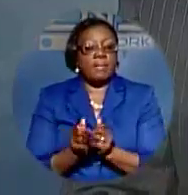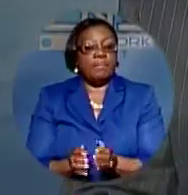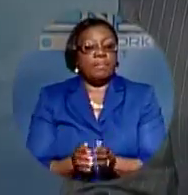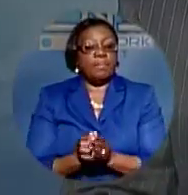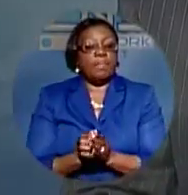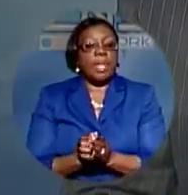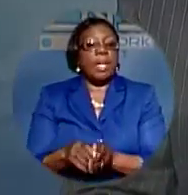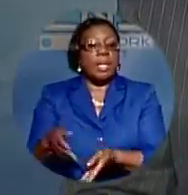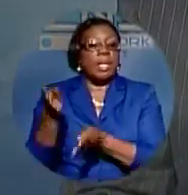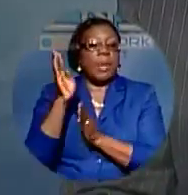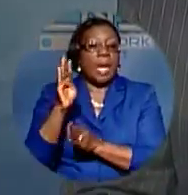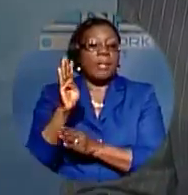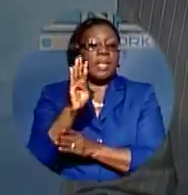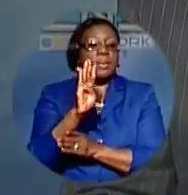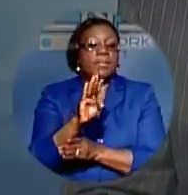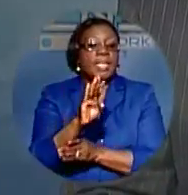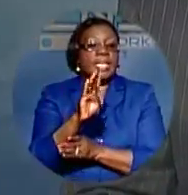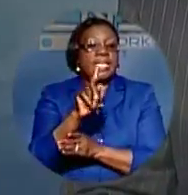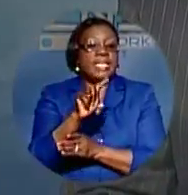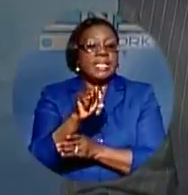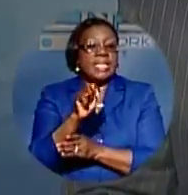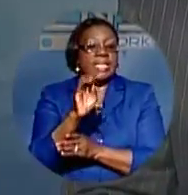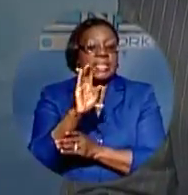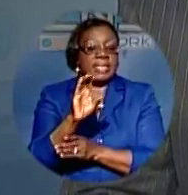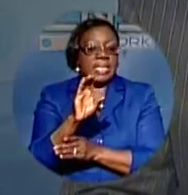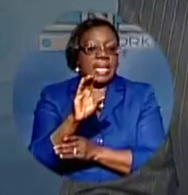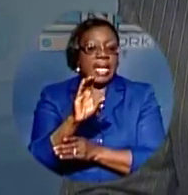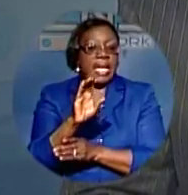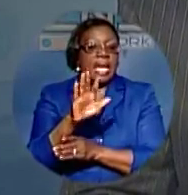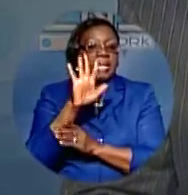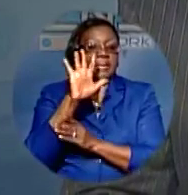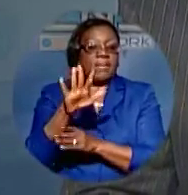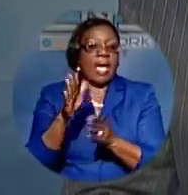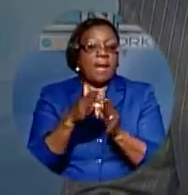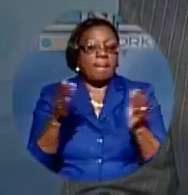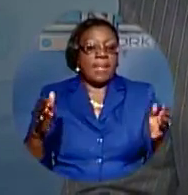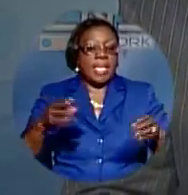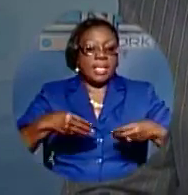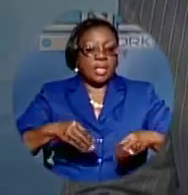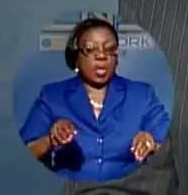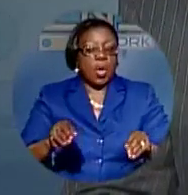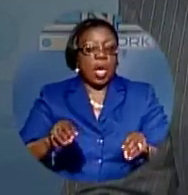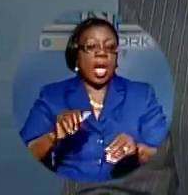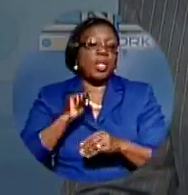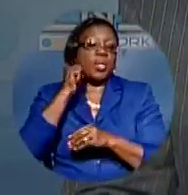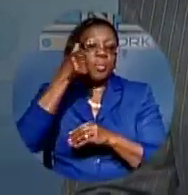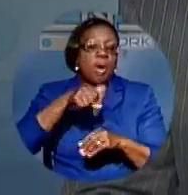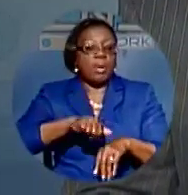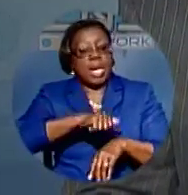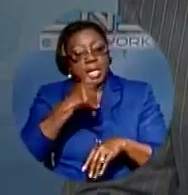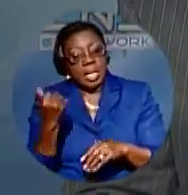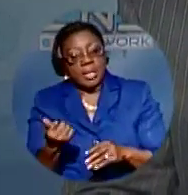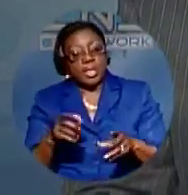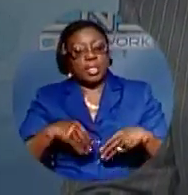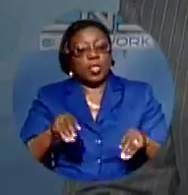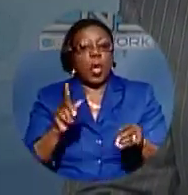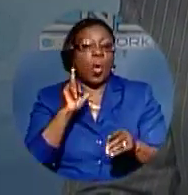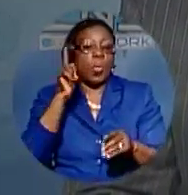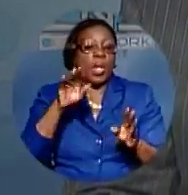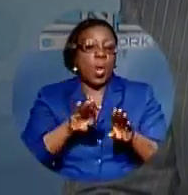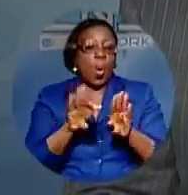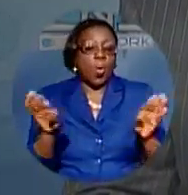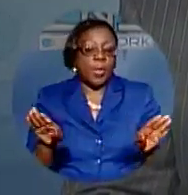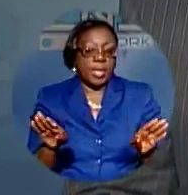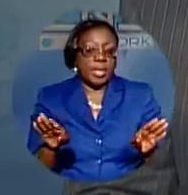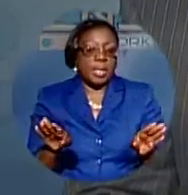The Bahamas telecommunications company has five flagship stores and tomorrow another store will open in the Shirley Street Plaza. While in